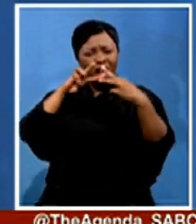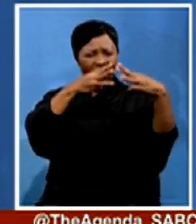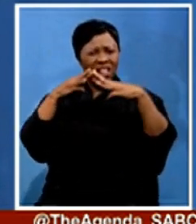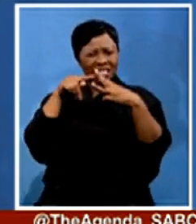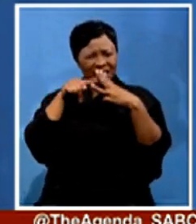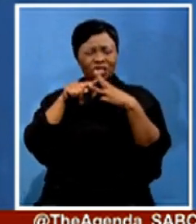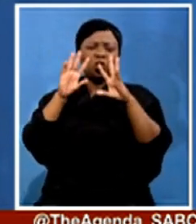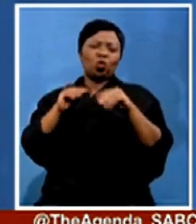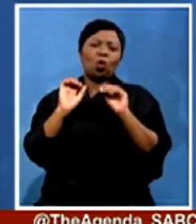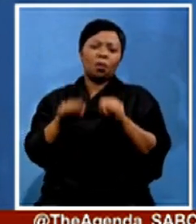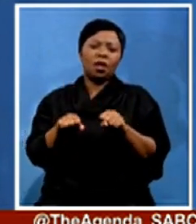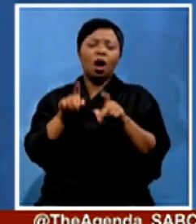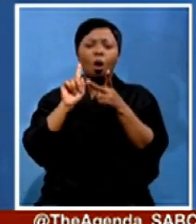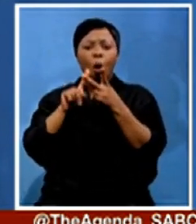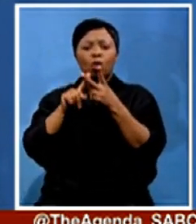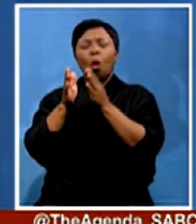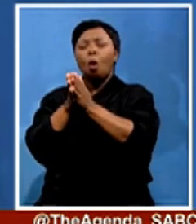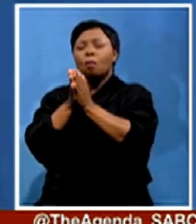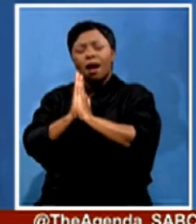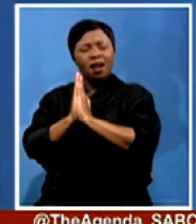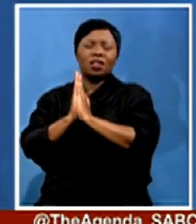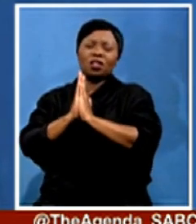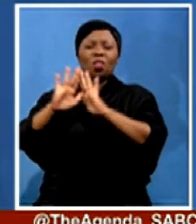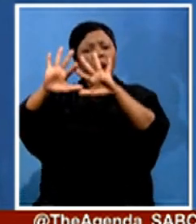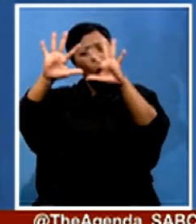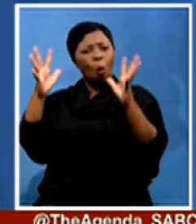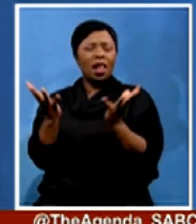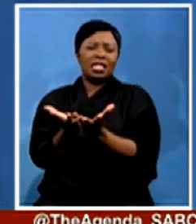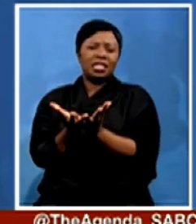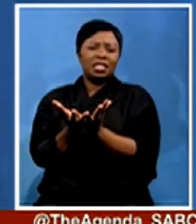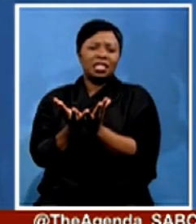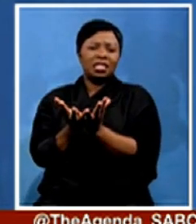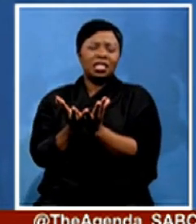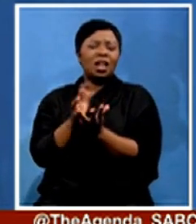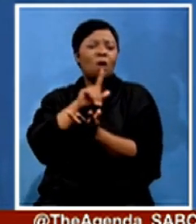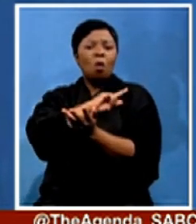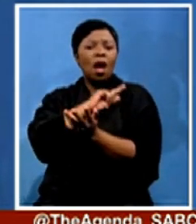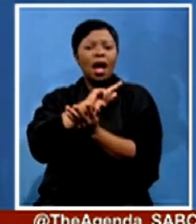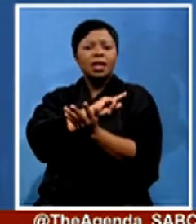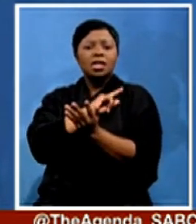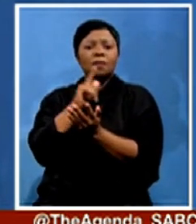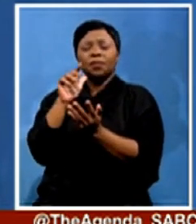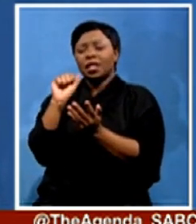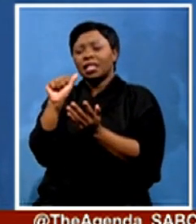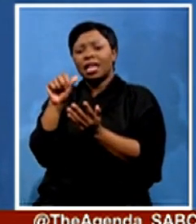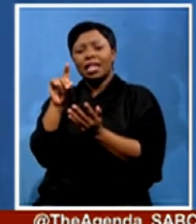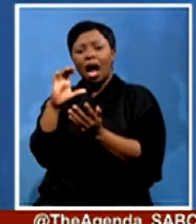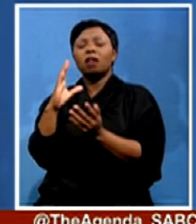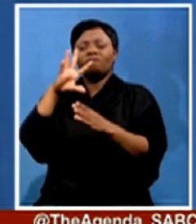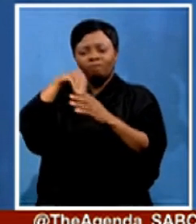world, because if we talk of Sadak, they've already got in, they've already discussed with the